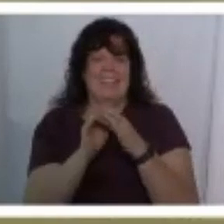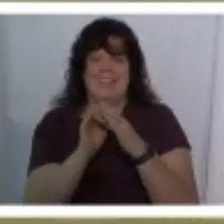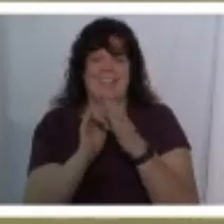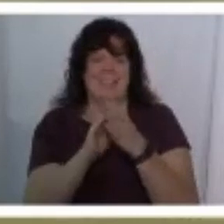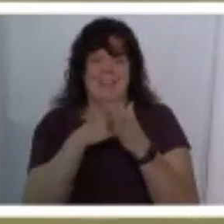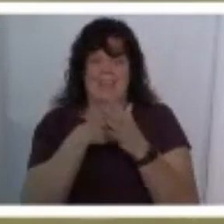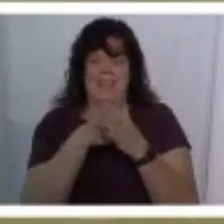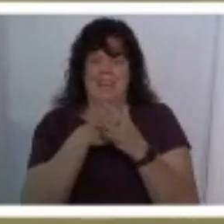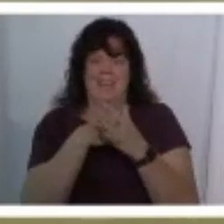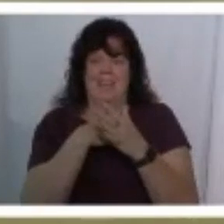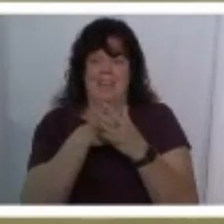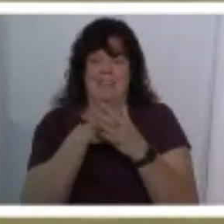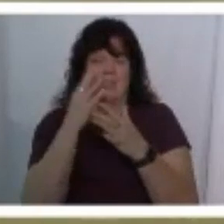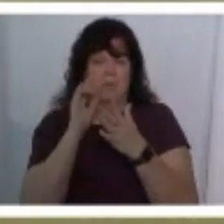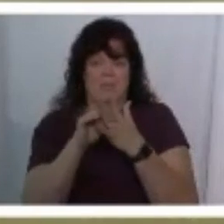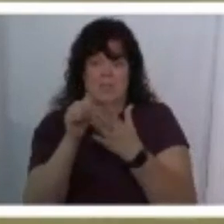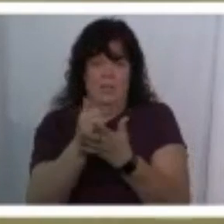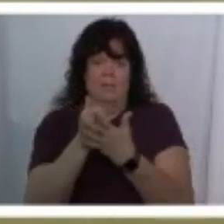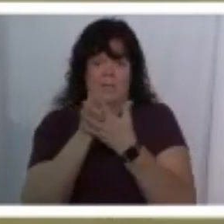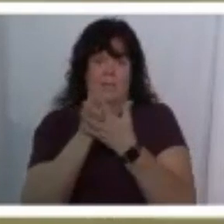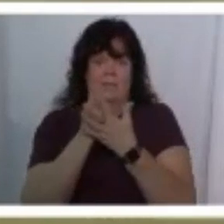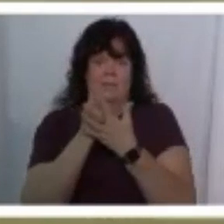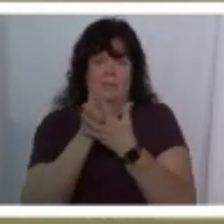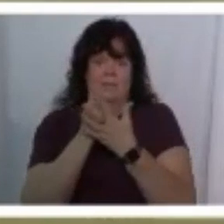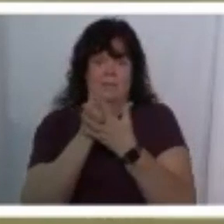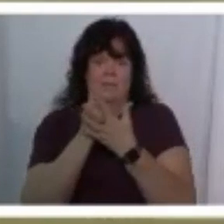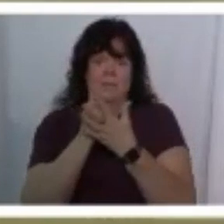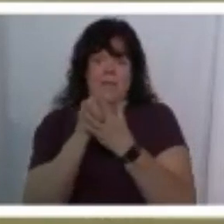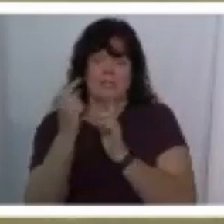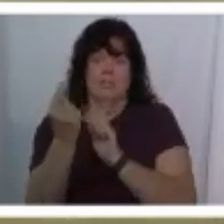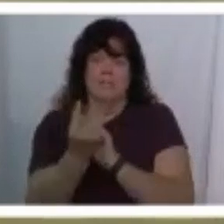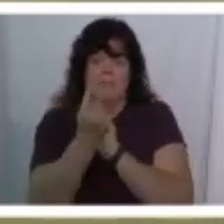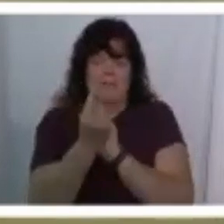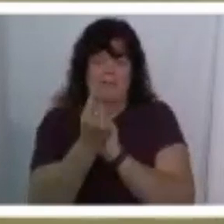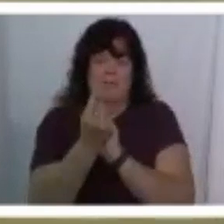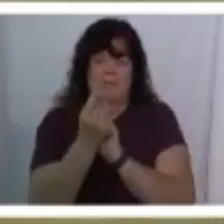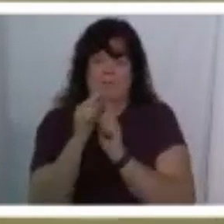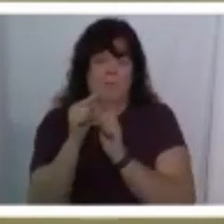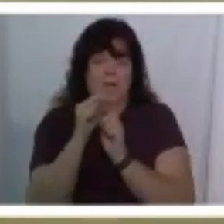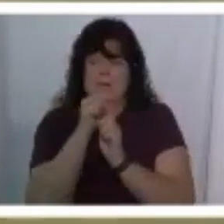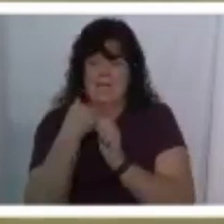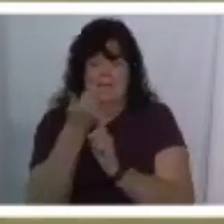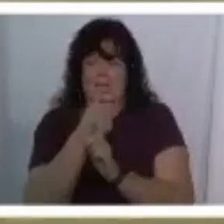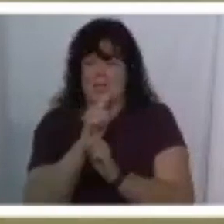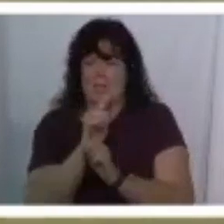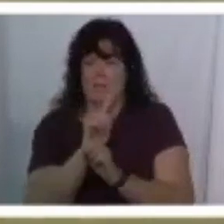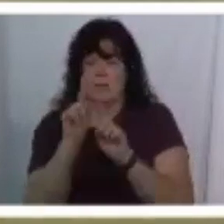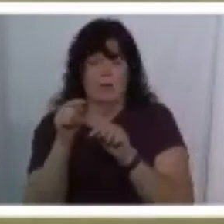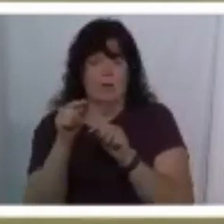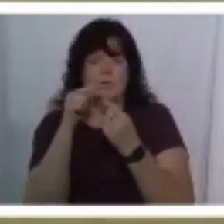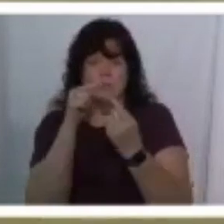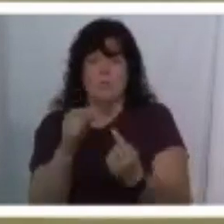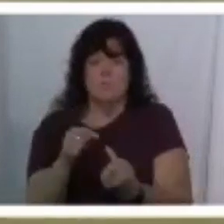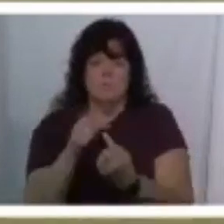none how much she helped me and stood in when i literally didn't feel like anywhere to go i struggled with this the whole